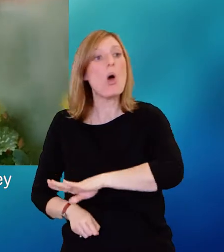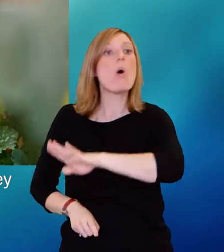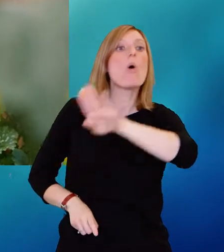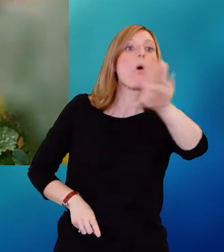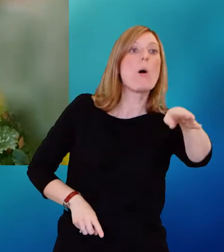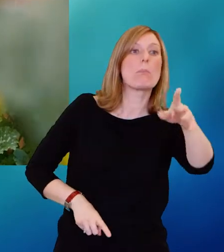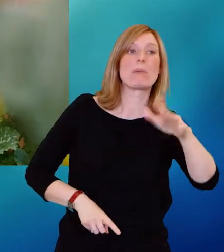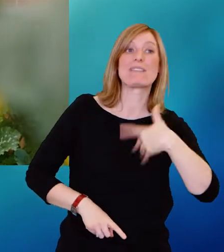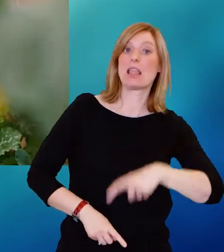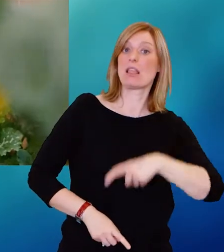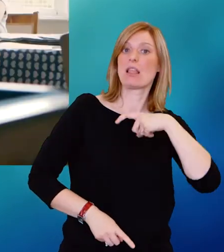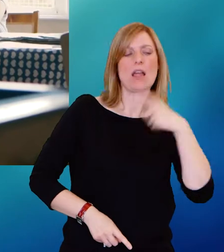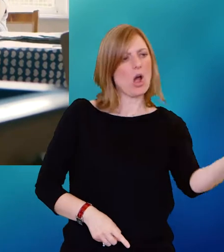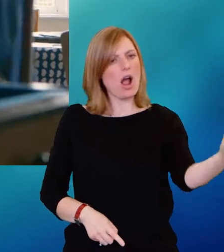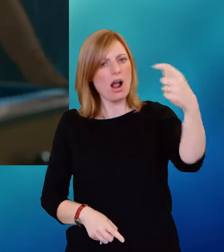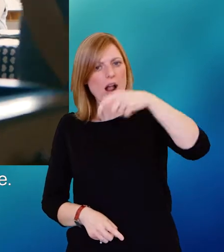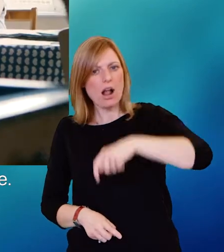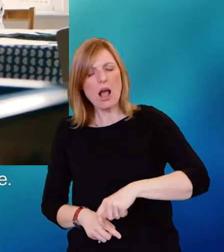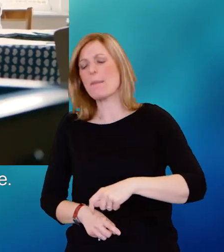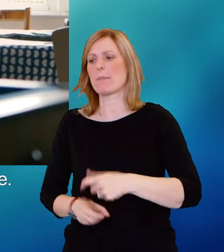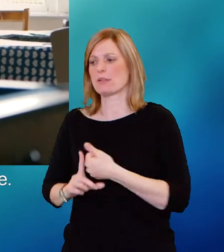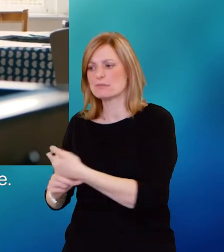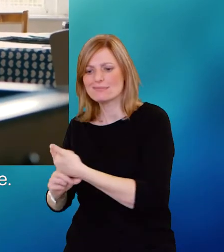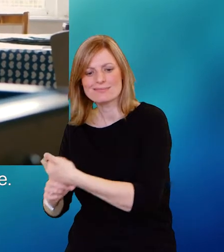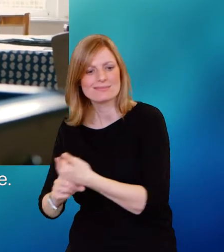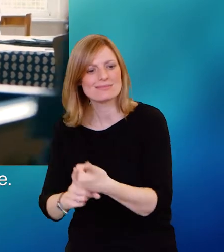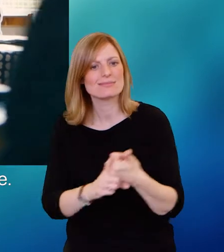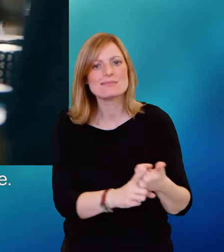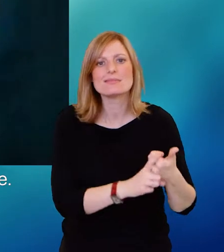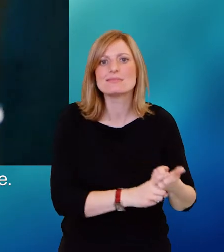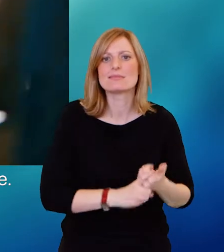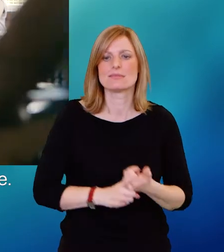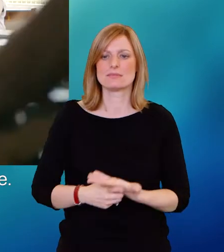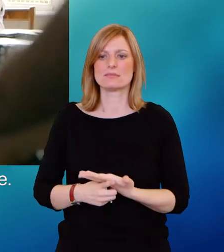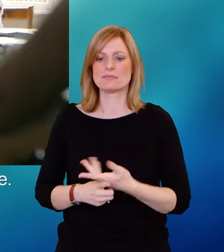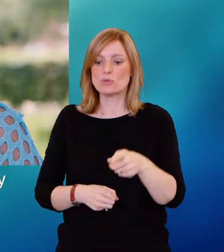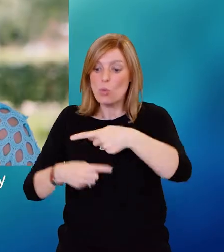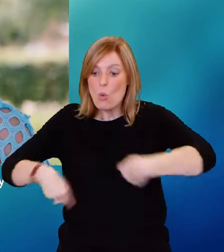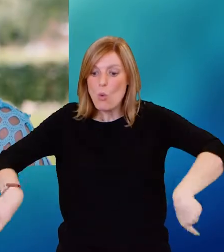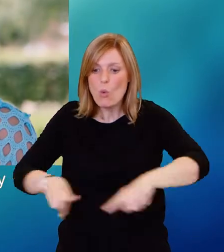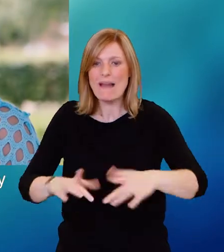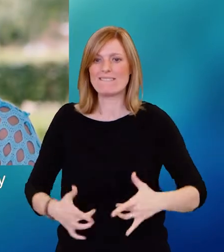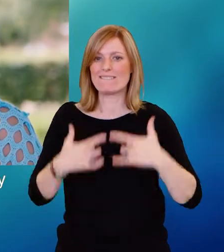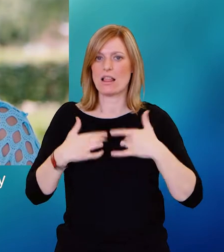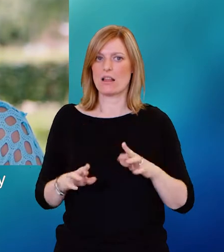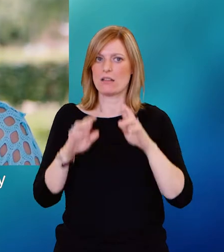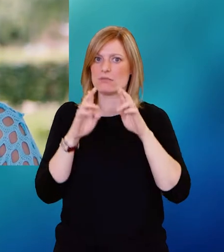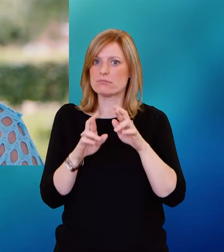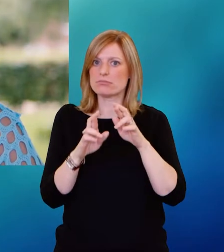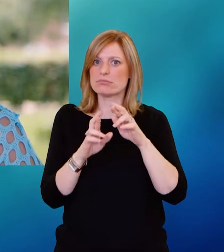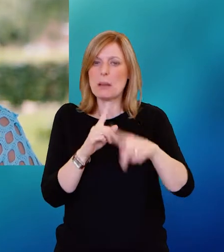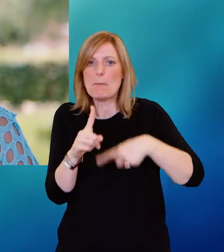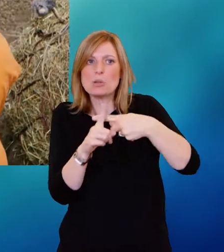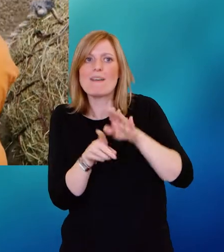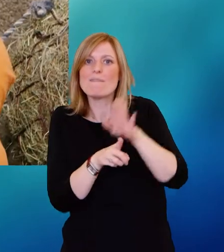journey to come back and offer insight, help, support and advice and therefore hope knowing that it helps them on their recovery